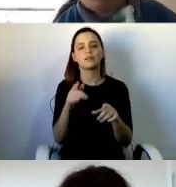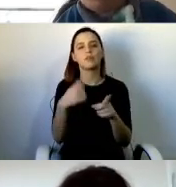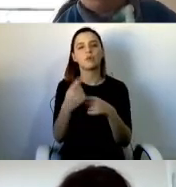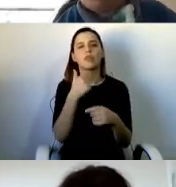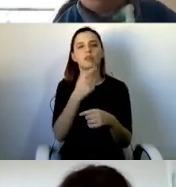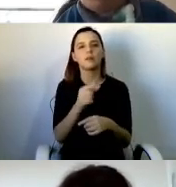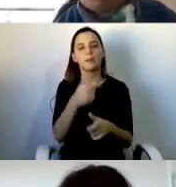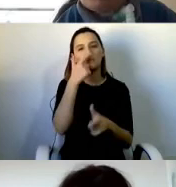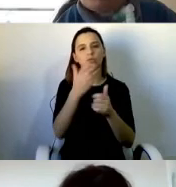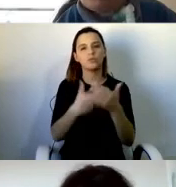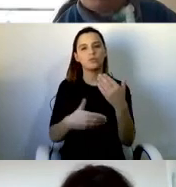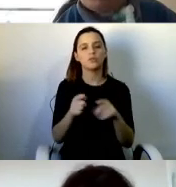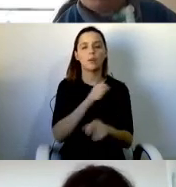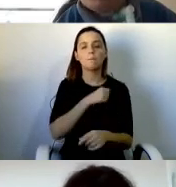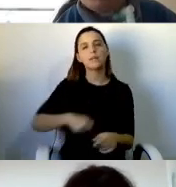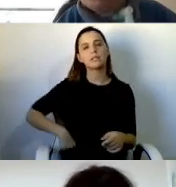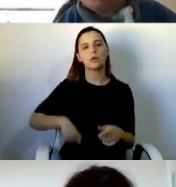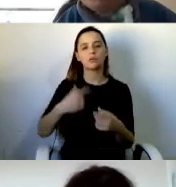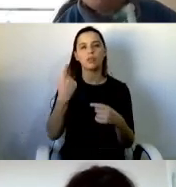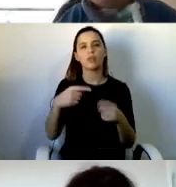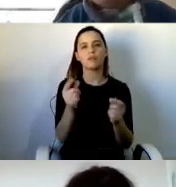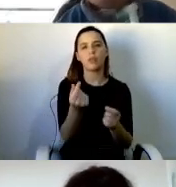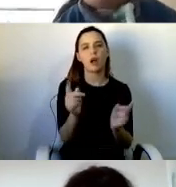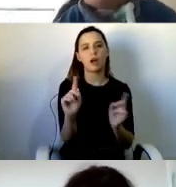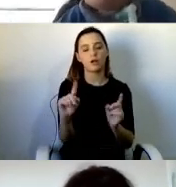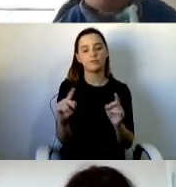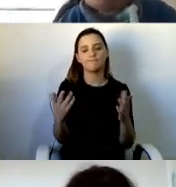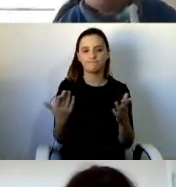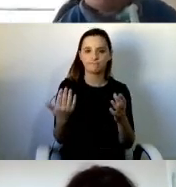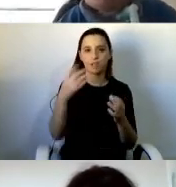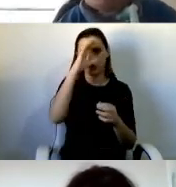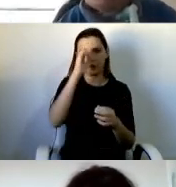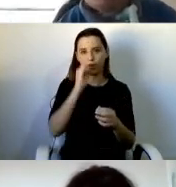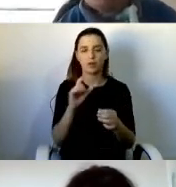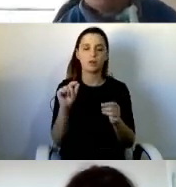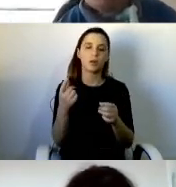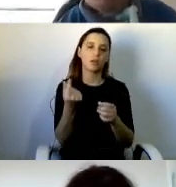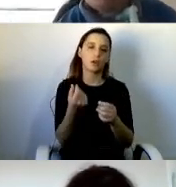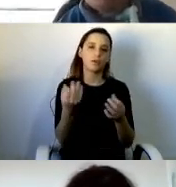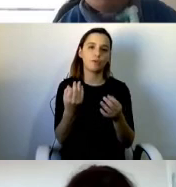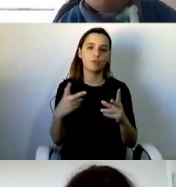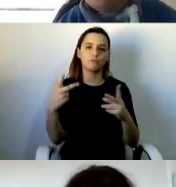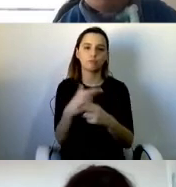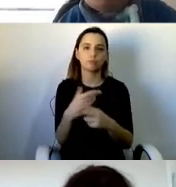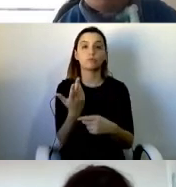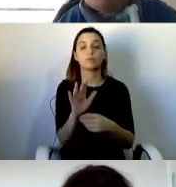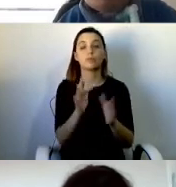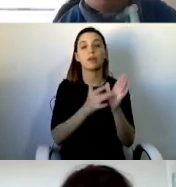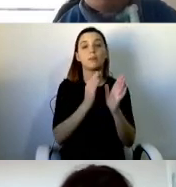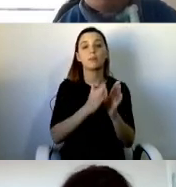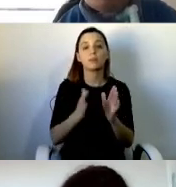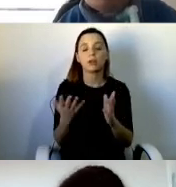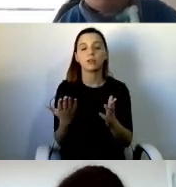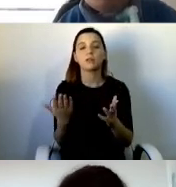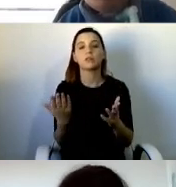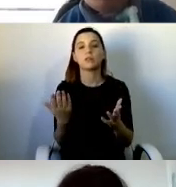departments, which led to essential services such as libraries. Such as